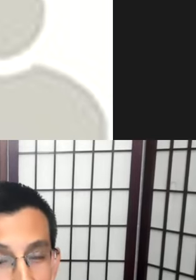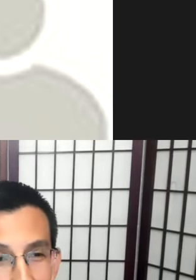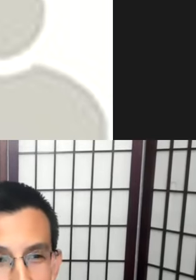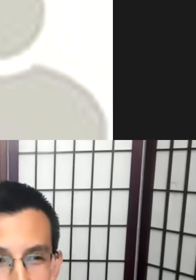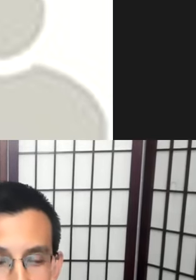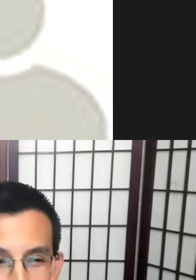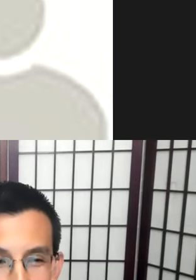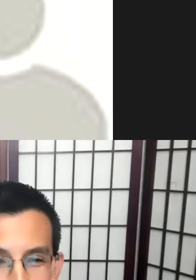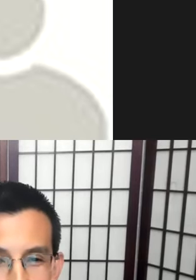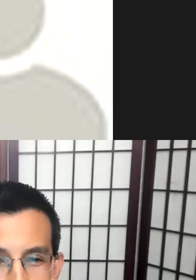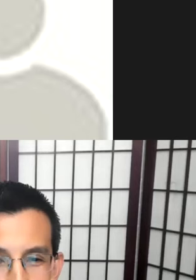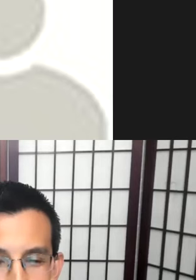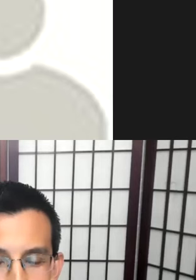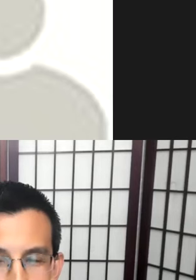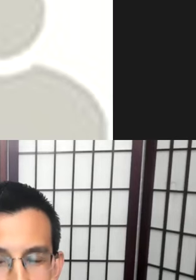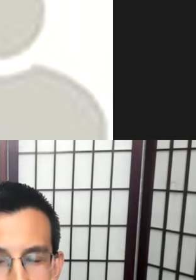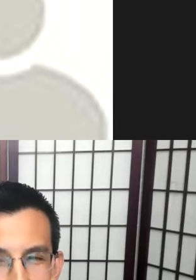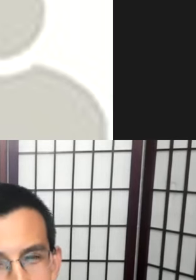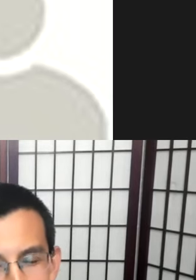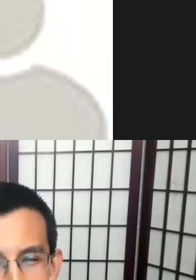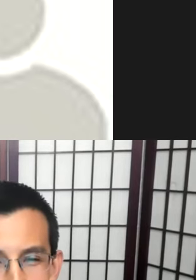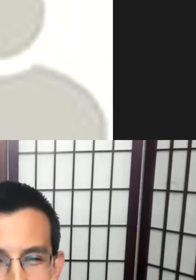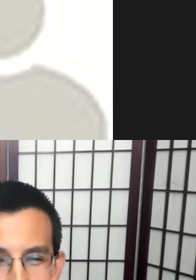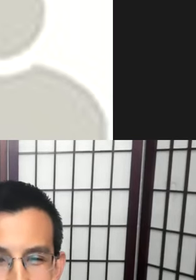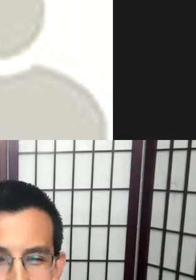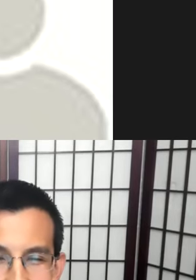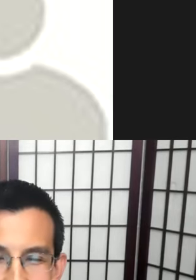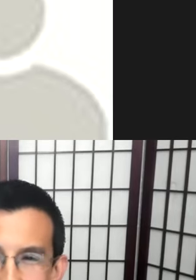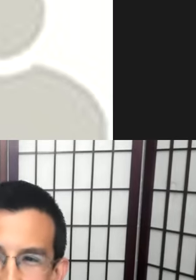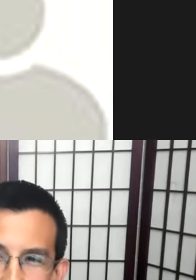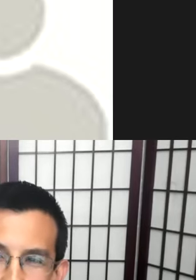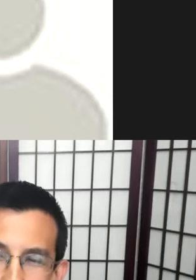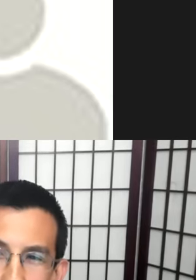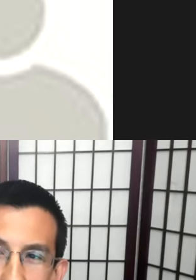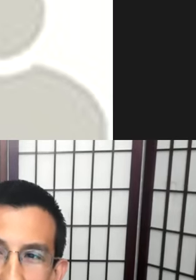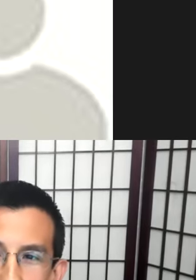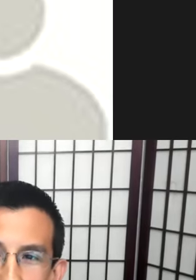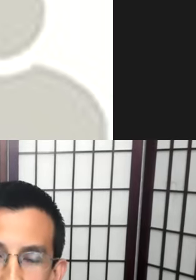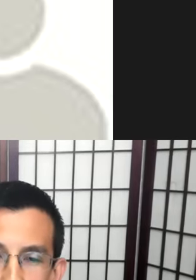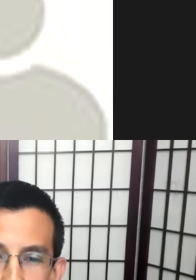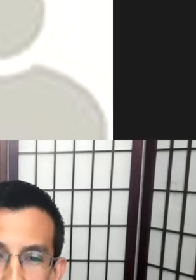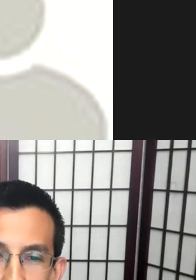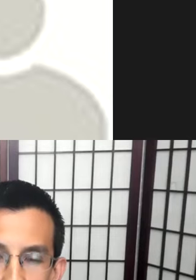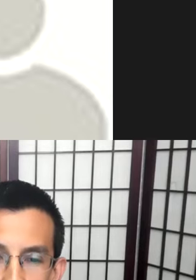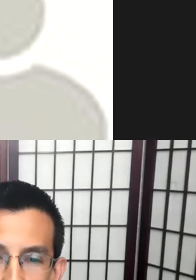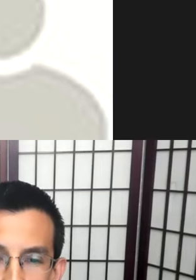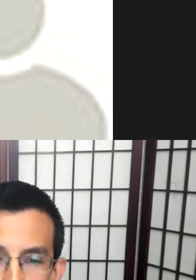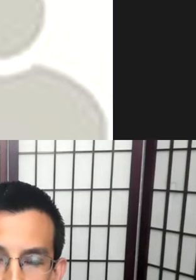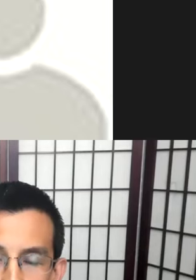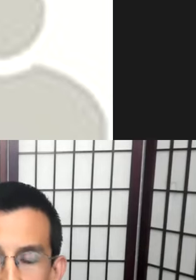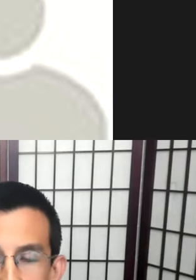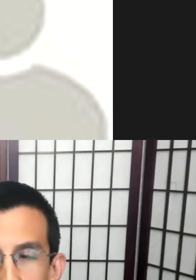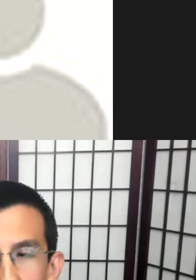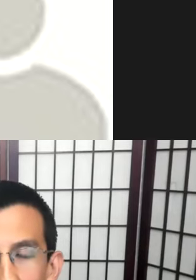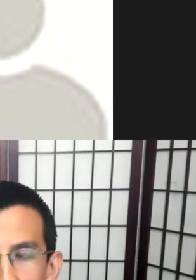But I made it through. And I'm just in some, in some cases, at least starting to have a pretty good time in linguistics.